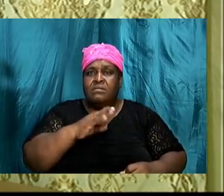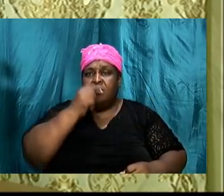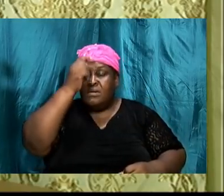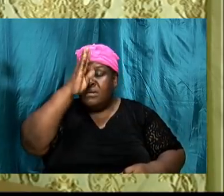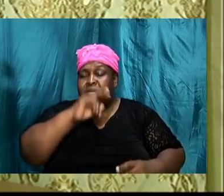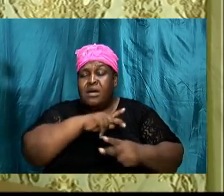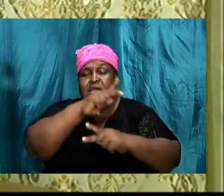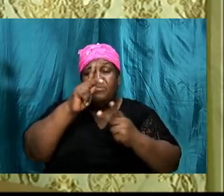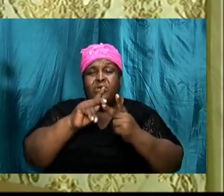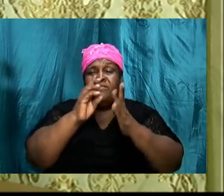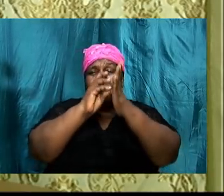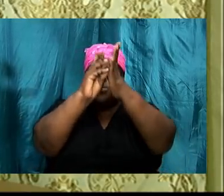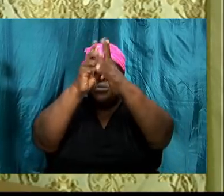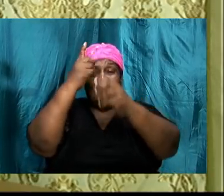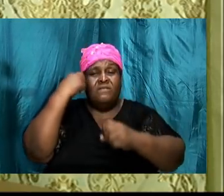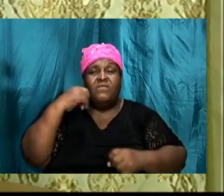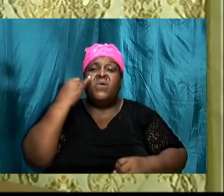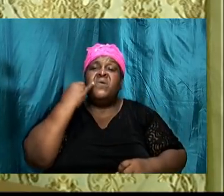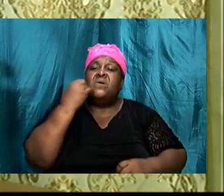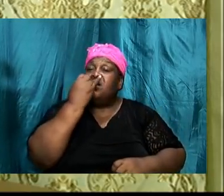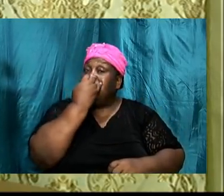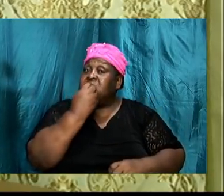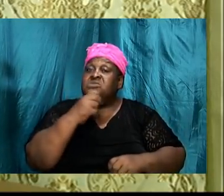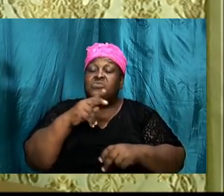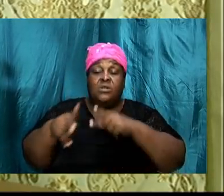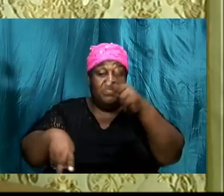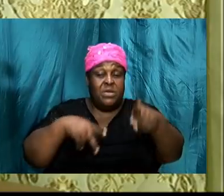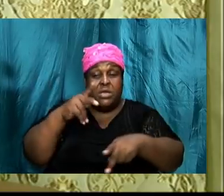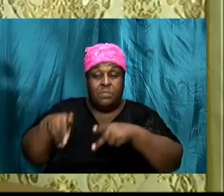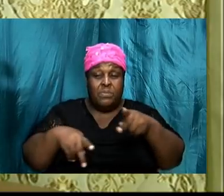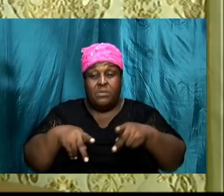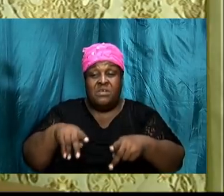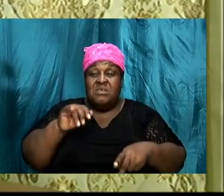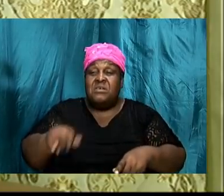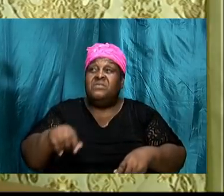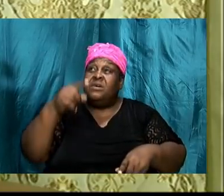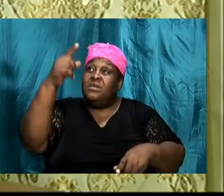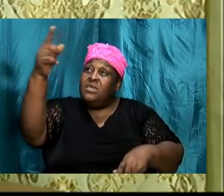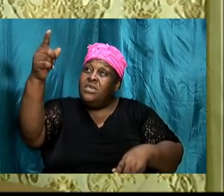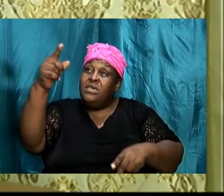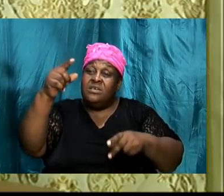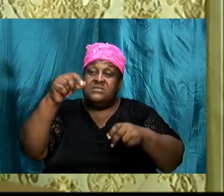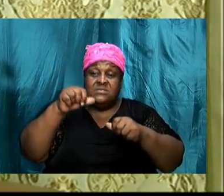for that nation was that he remained as their king